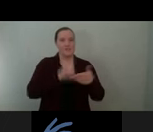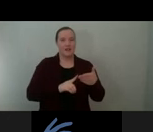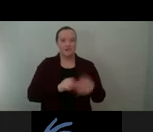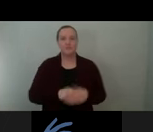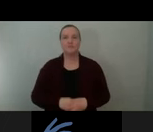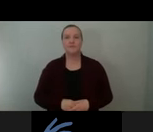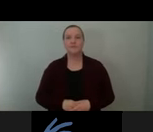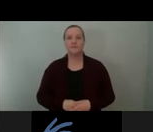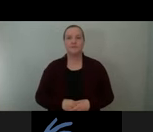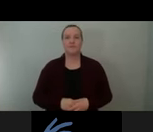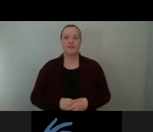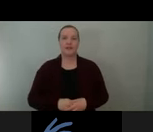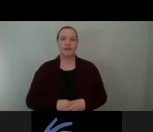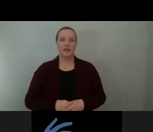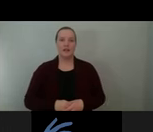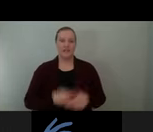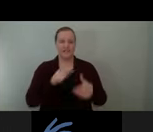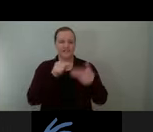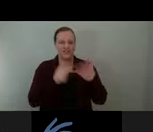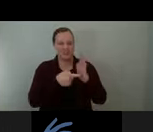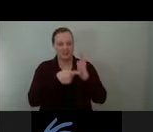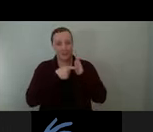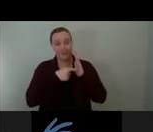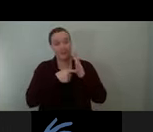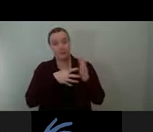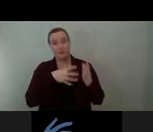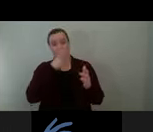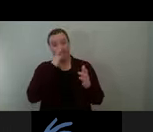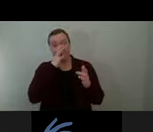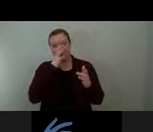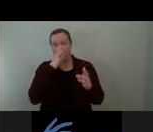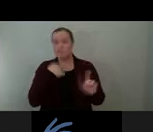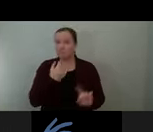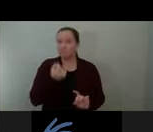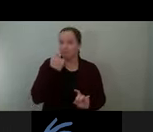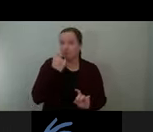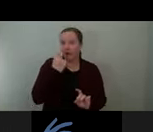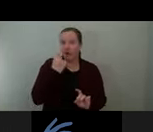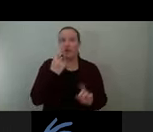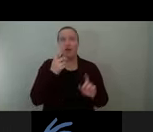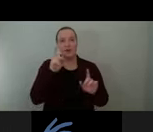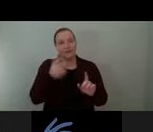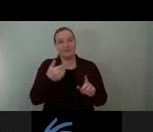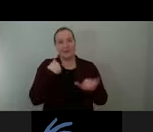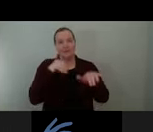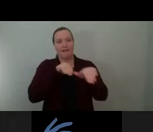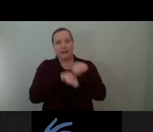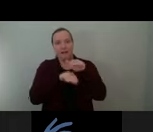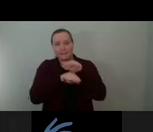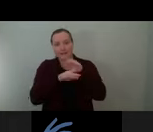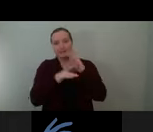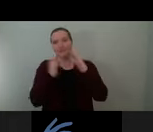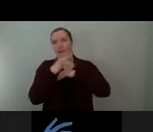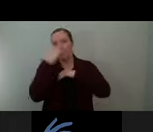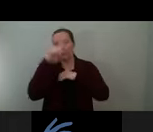The parameters were very stringent and understandably so as access has to be preserved for ongoing biweekly maintenance of the